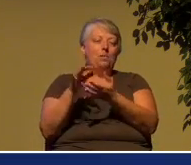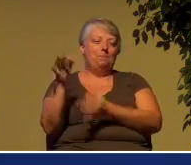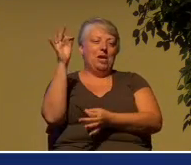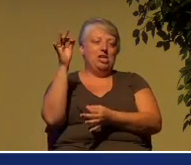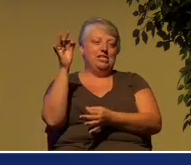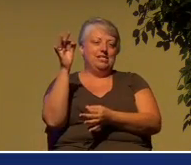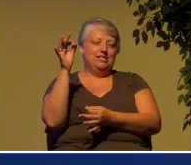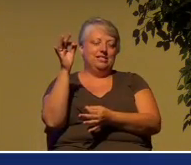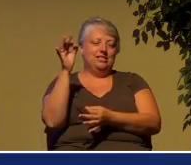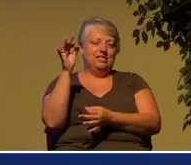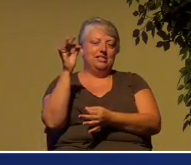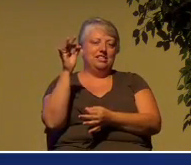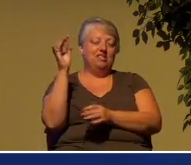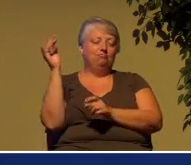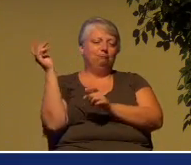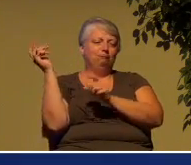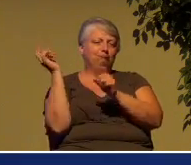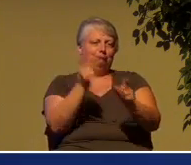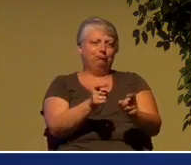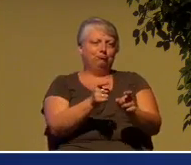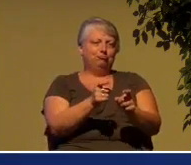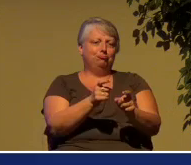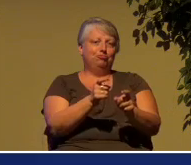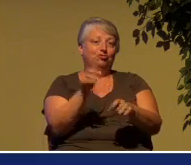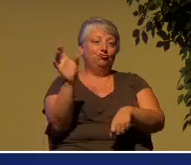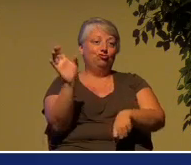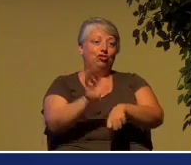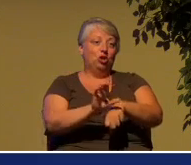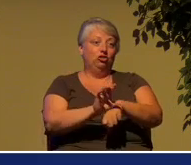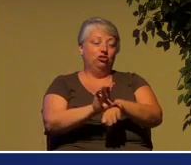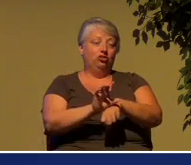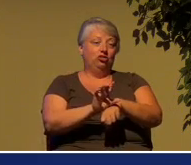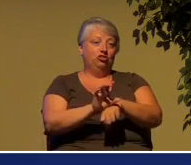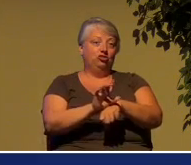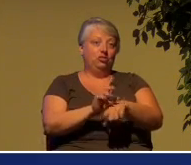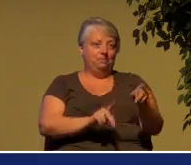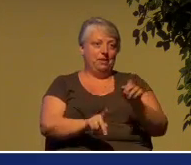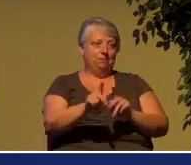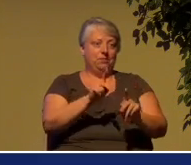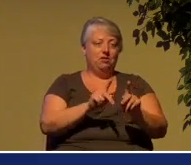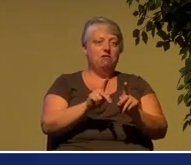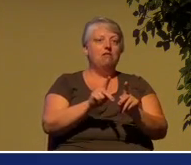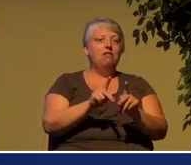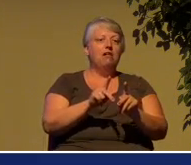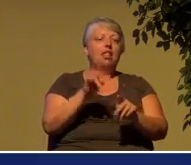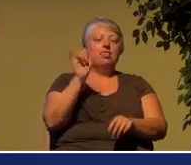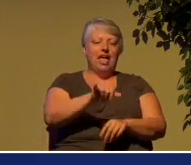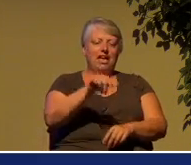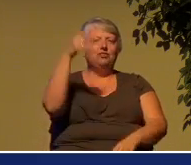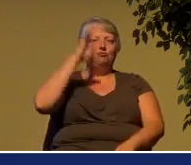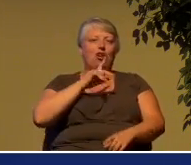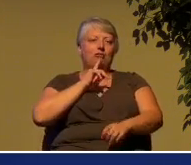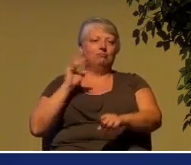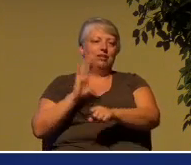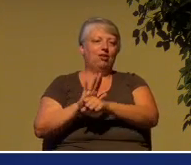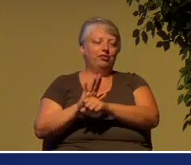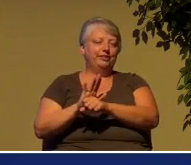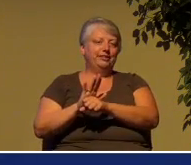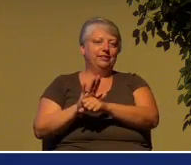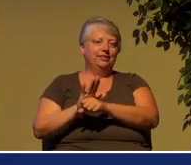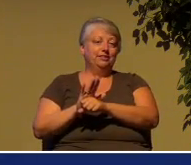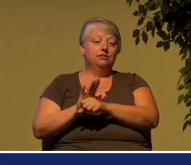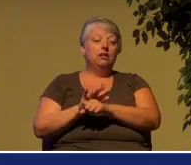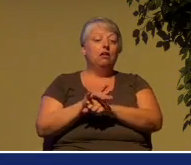Spirit, given to the church, is God's guarantee that what he's